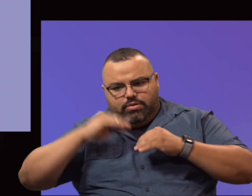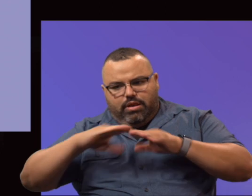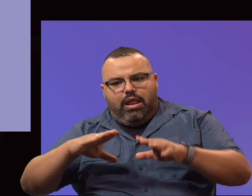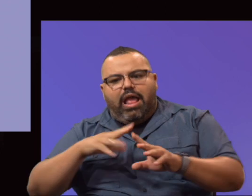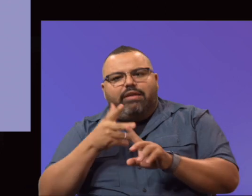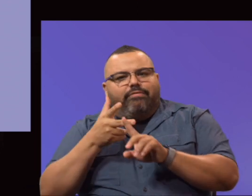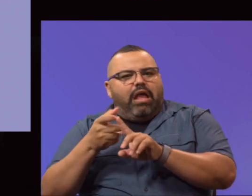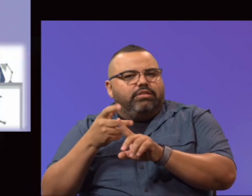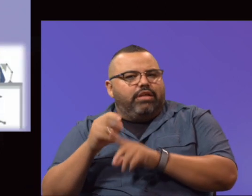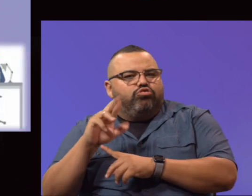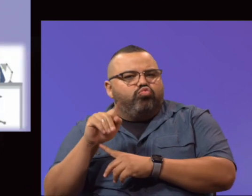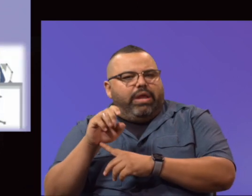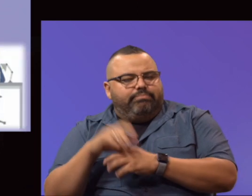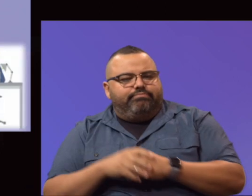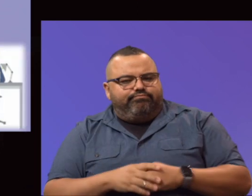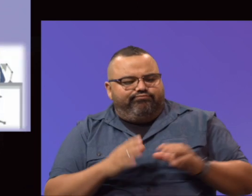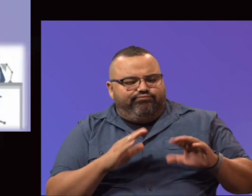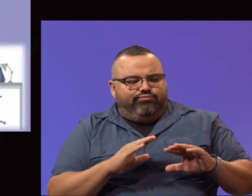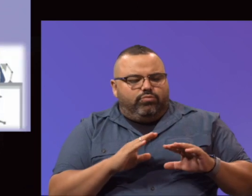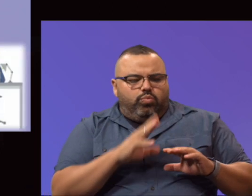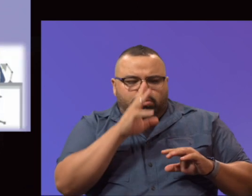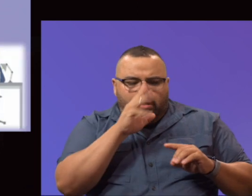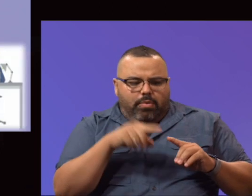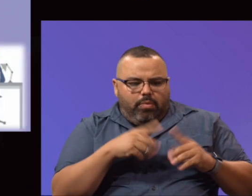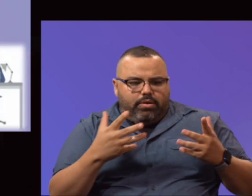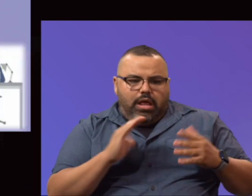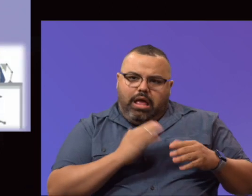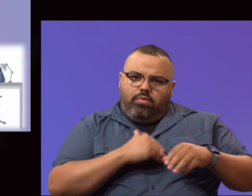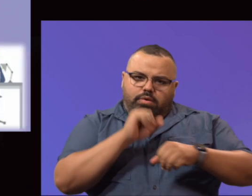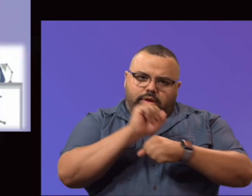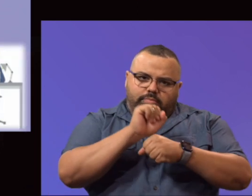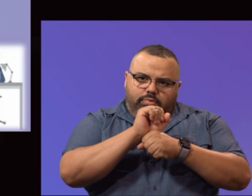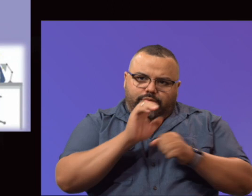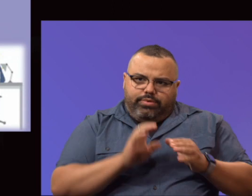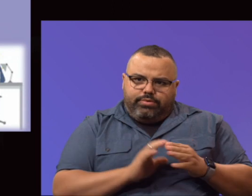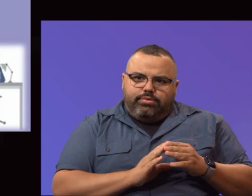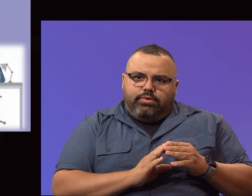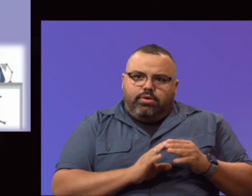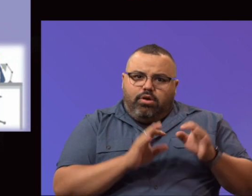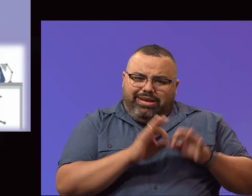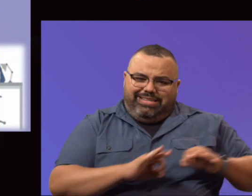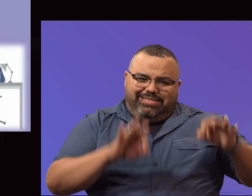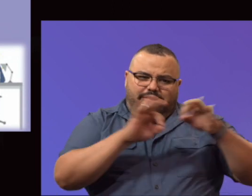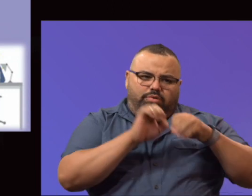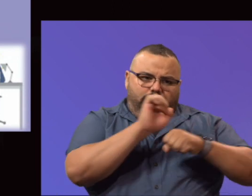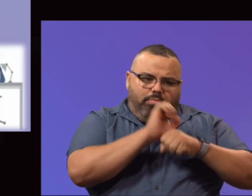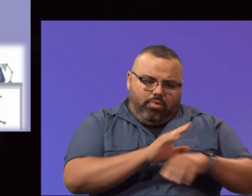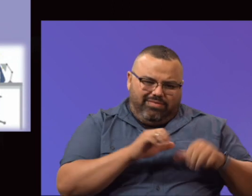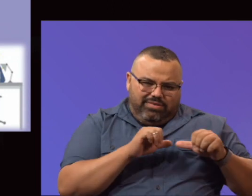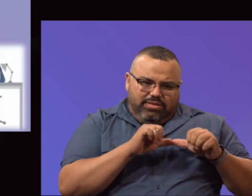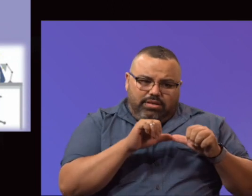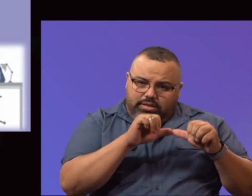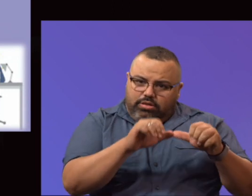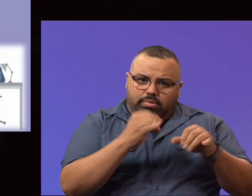vaccination rates. So let's talk a little bit about where we are. Our essential employees have continued to